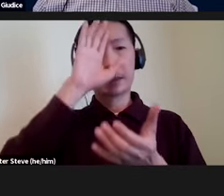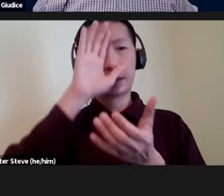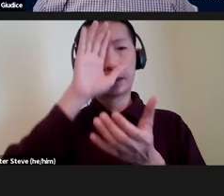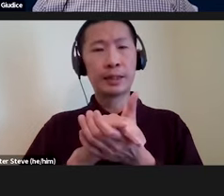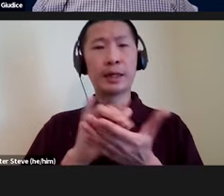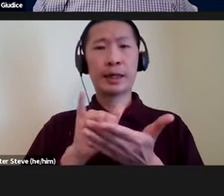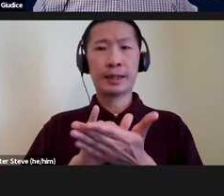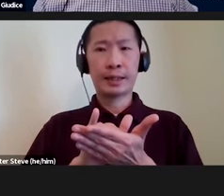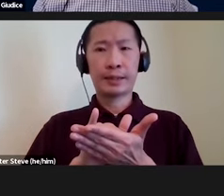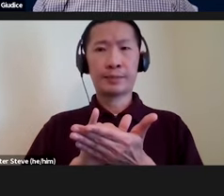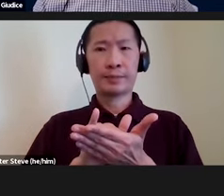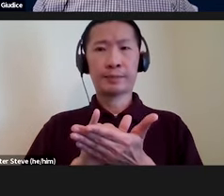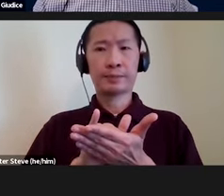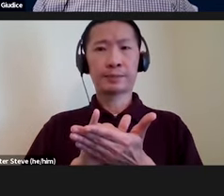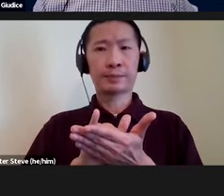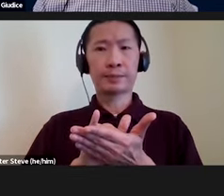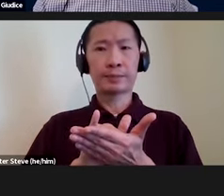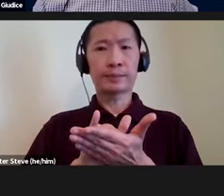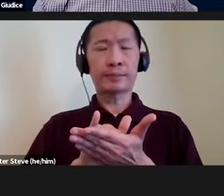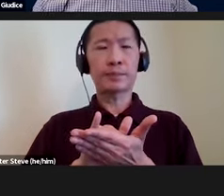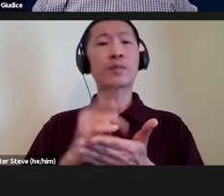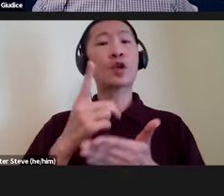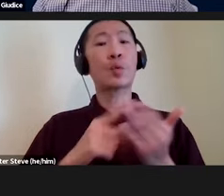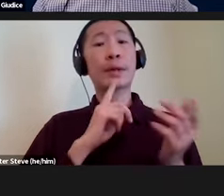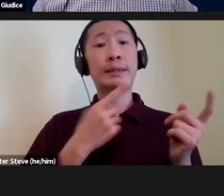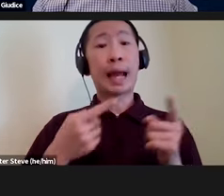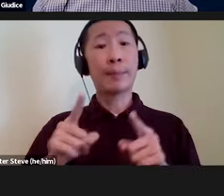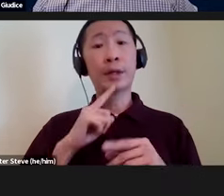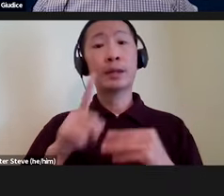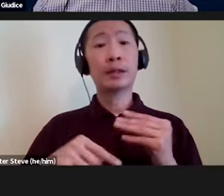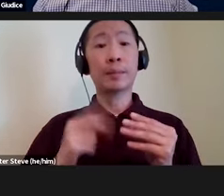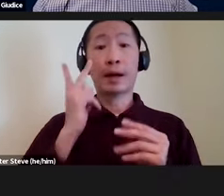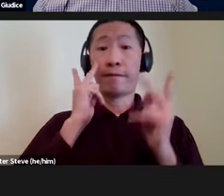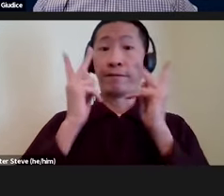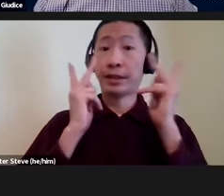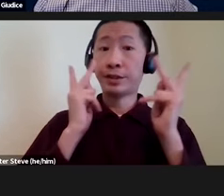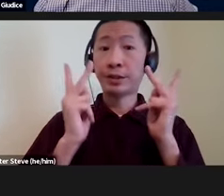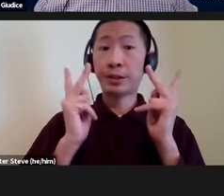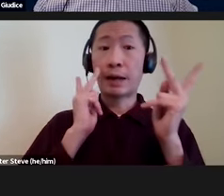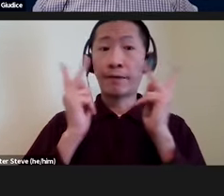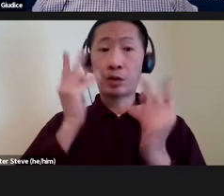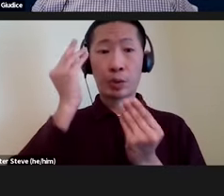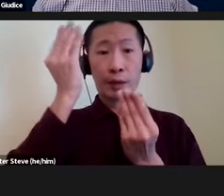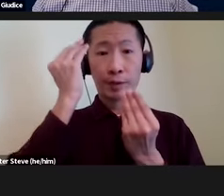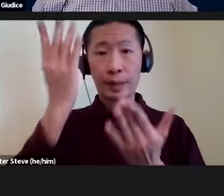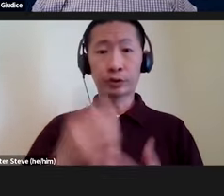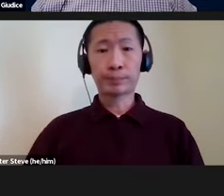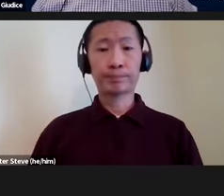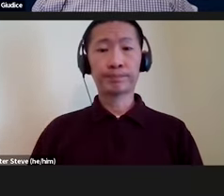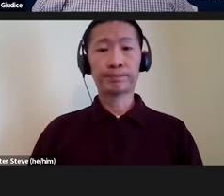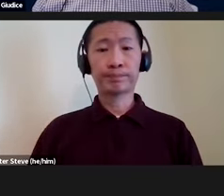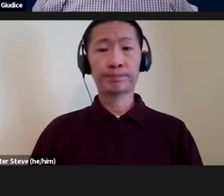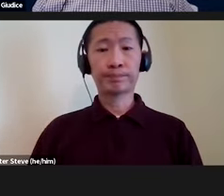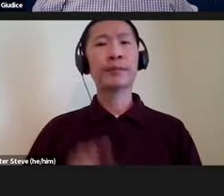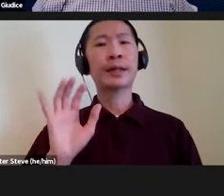what is happening is about vision and visual information. And, you know, this